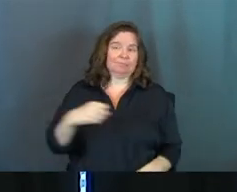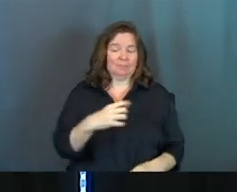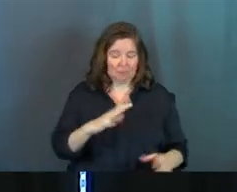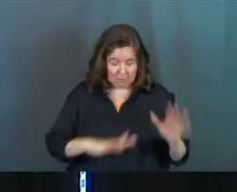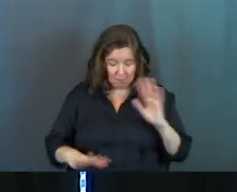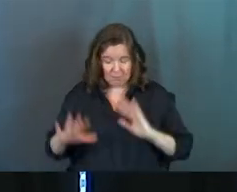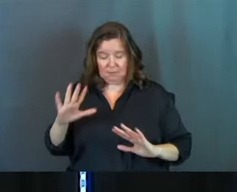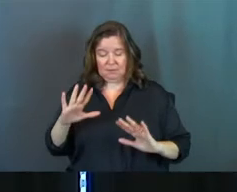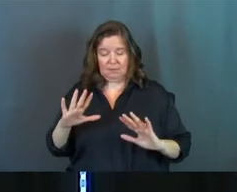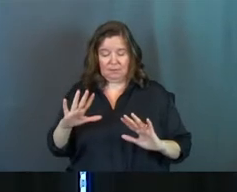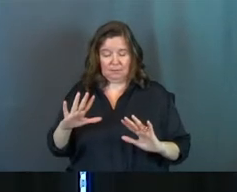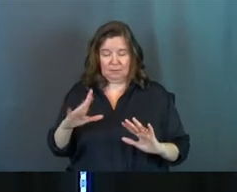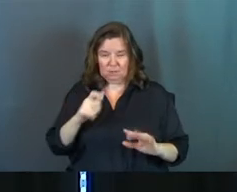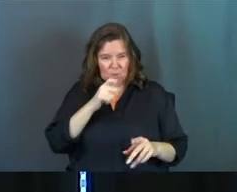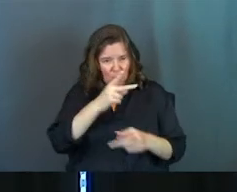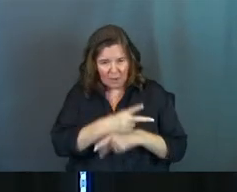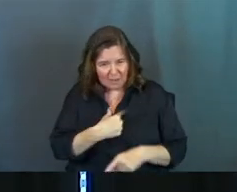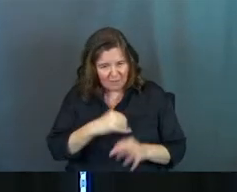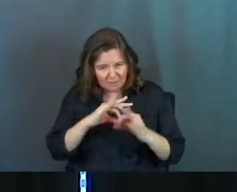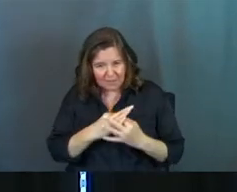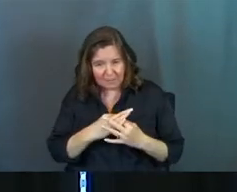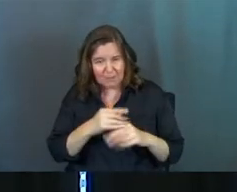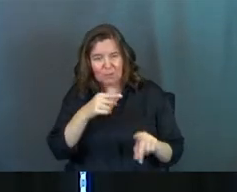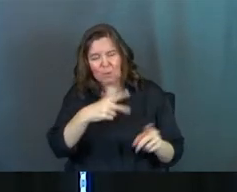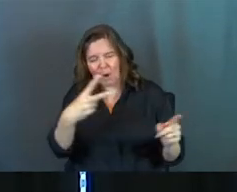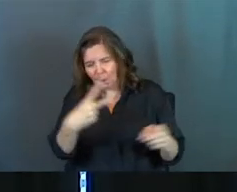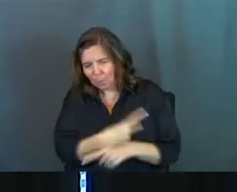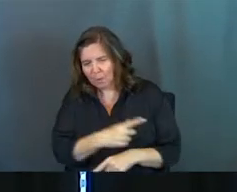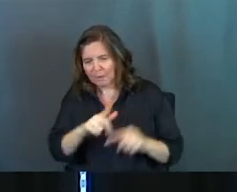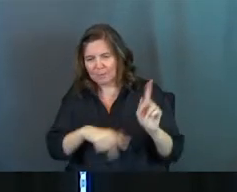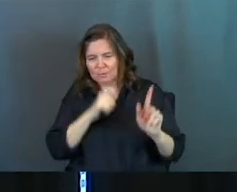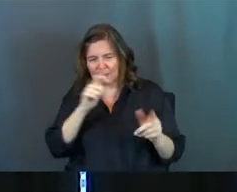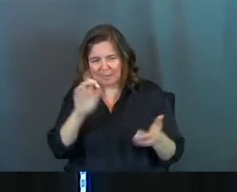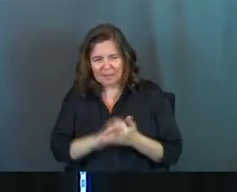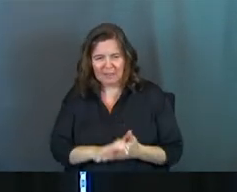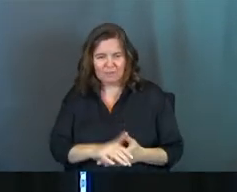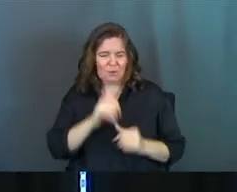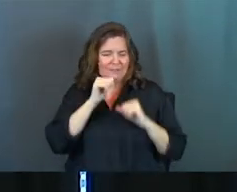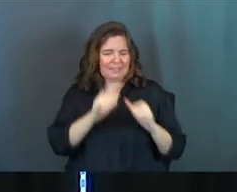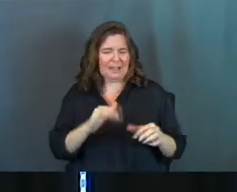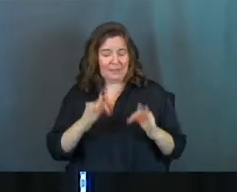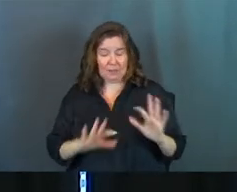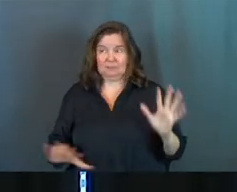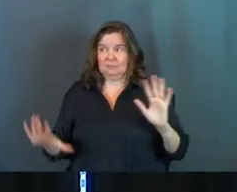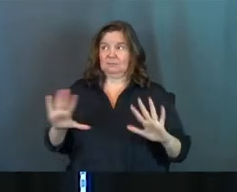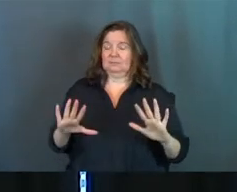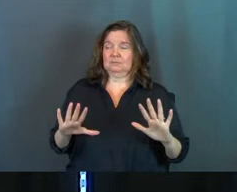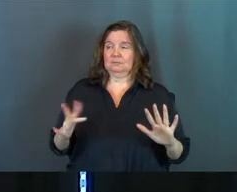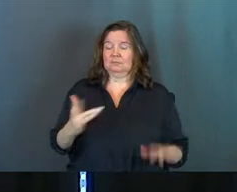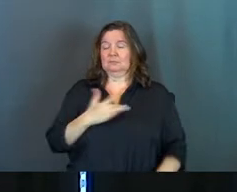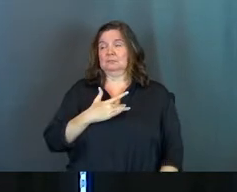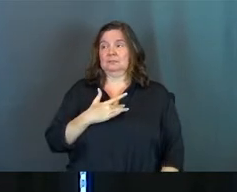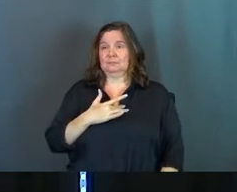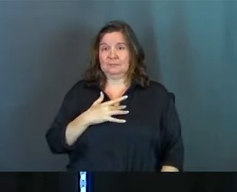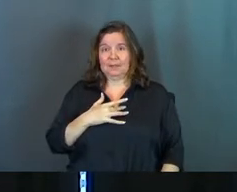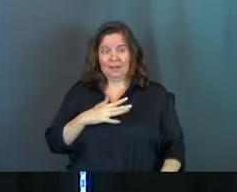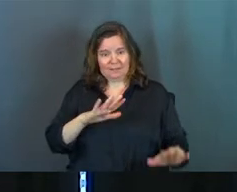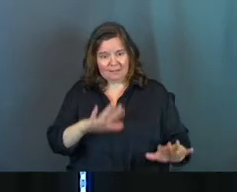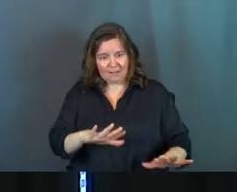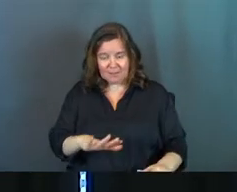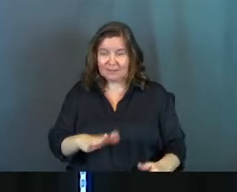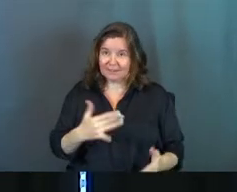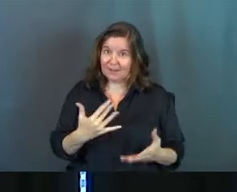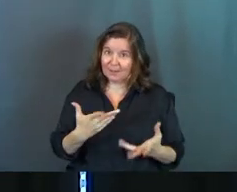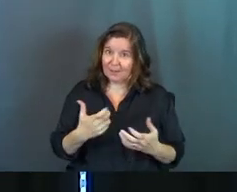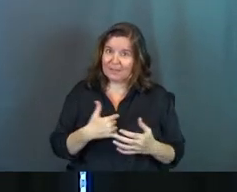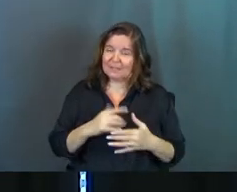take care of your family, worse than an unbeliever. You've denied the faith. You're like, dude, calm down, right? Let me,